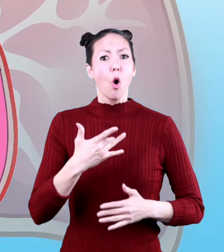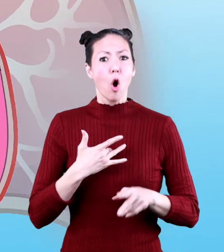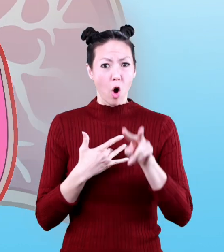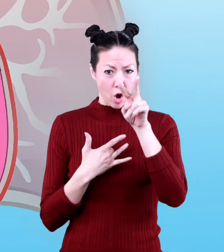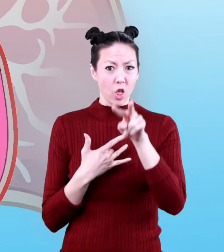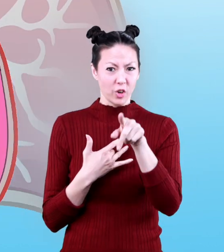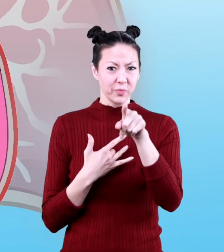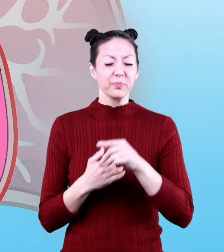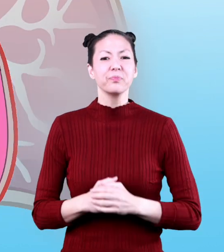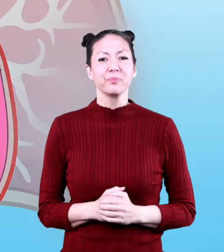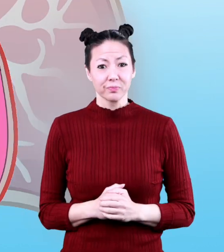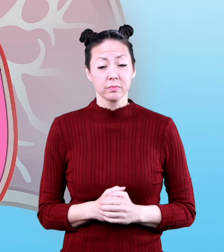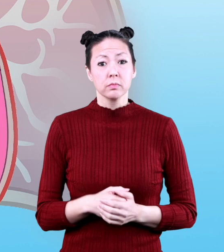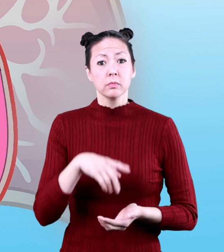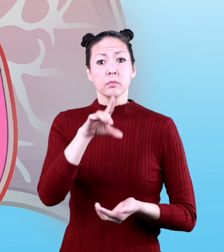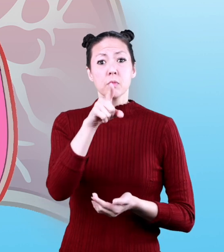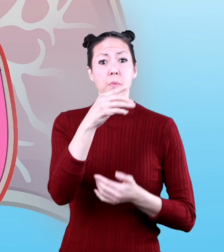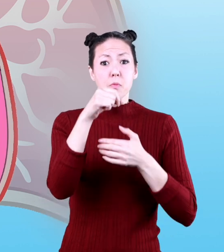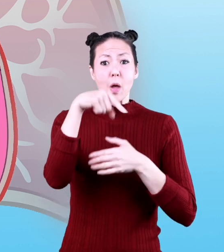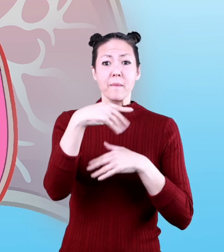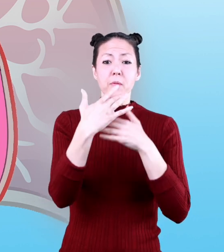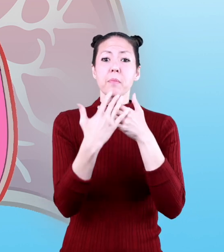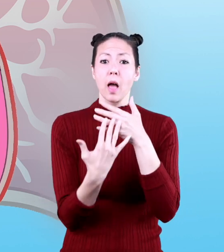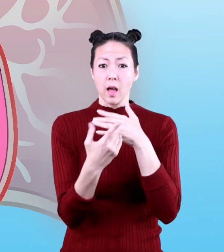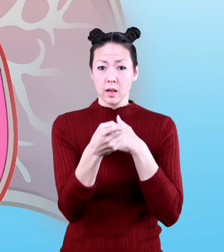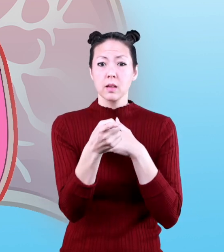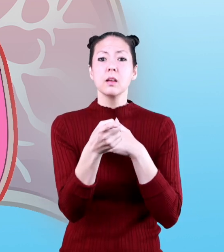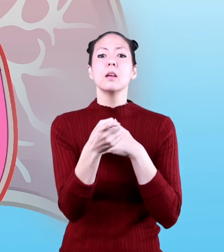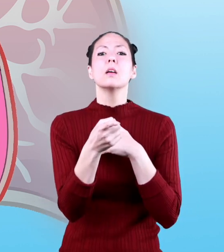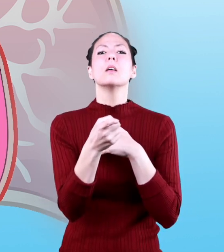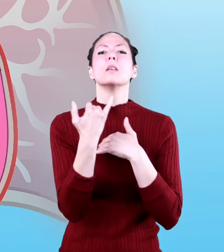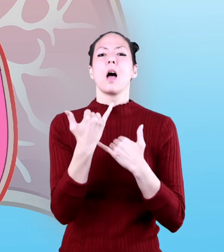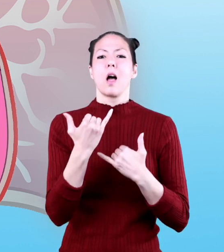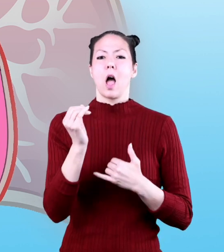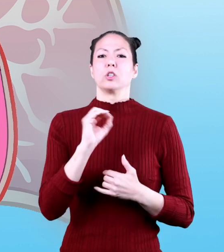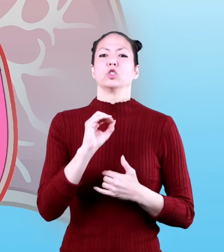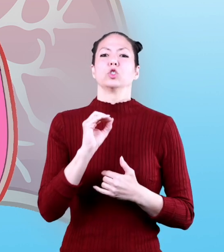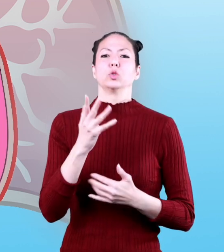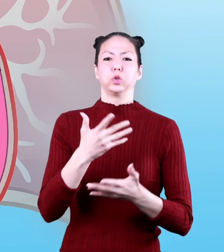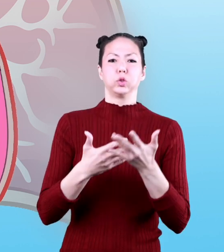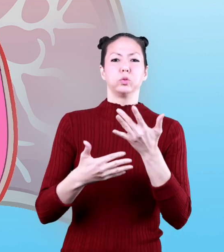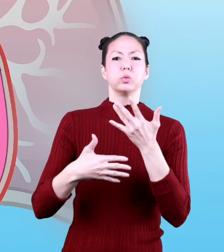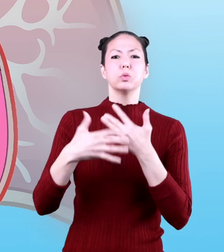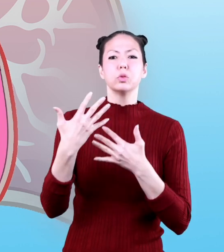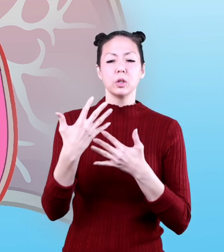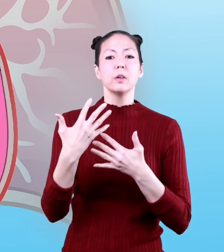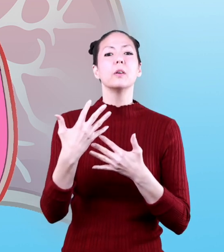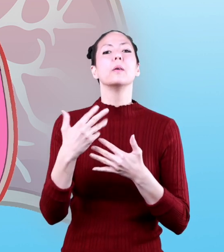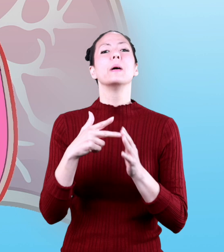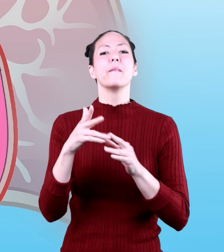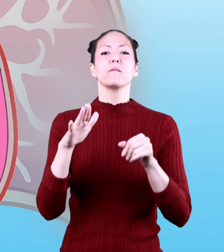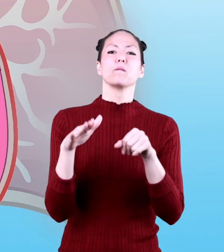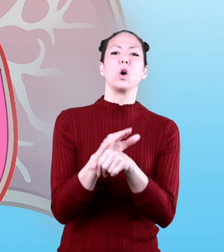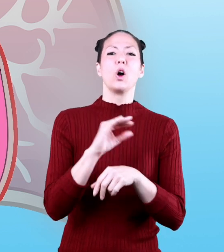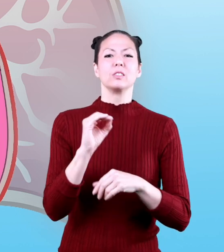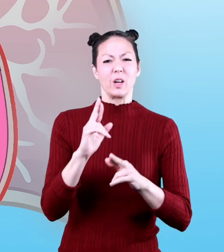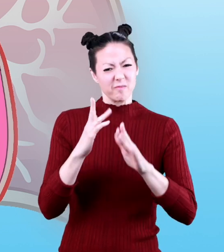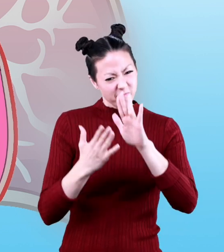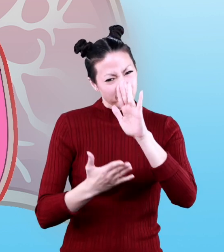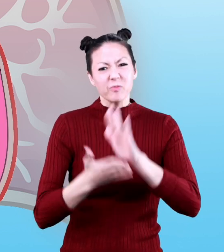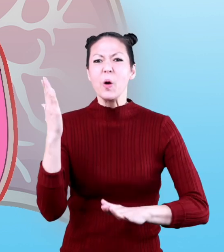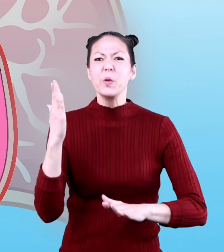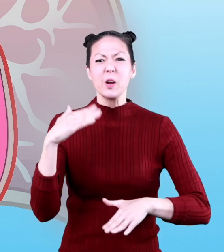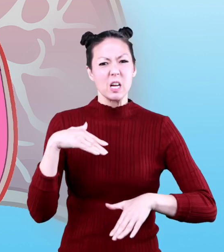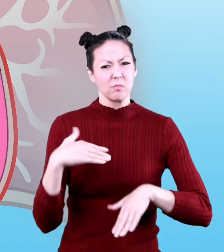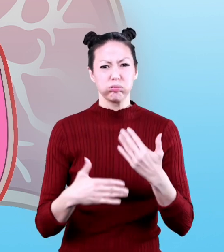these drops of blood have just come from the lungs and are now oxygenated meaning they are full of oxygen